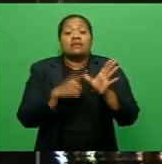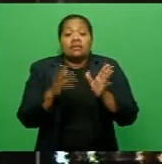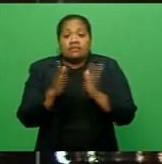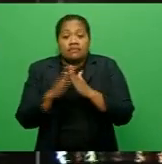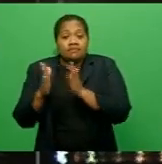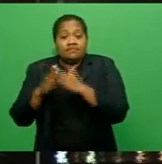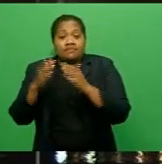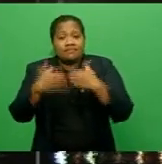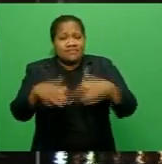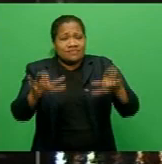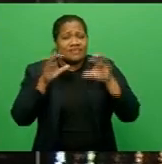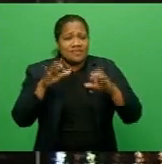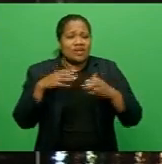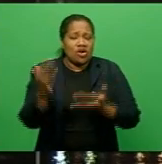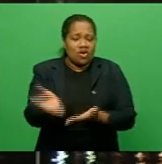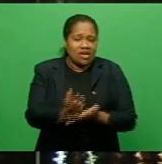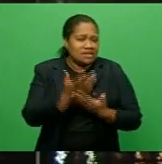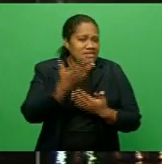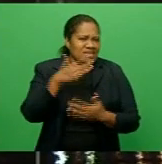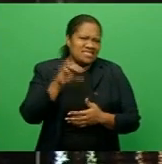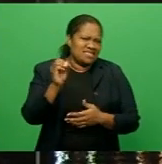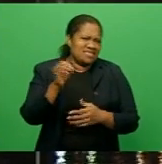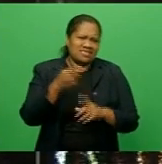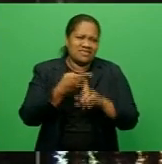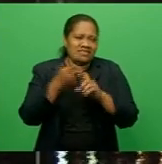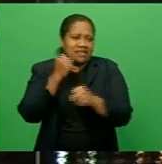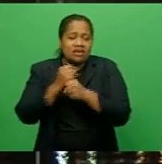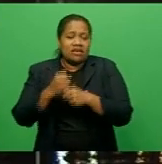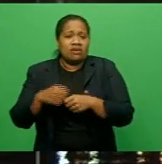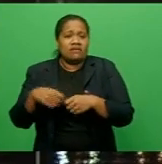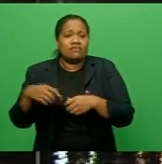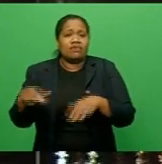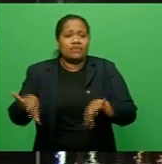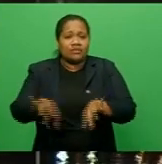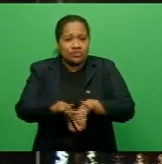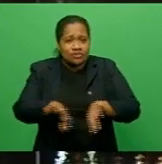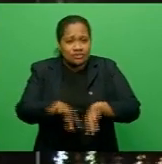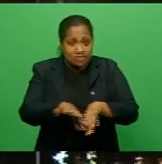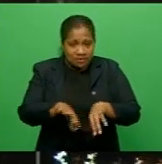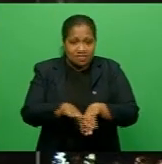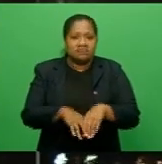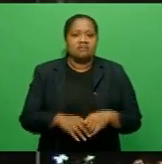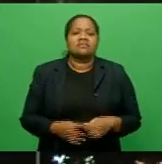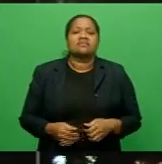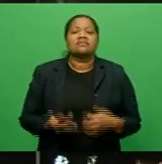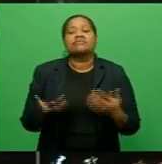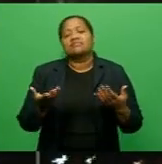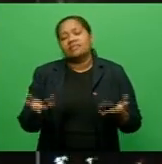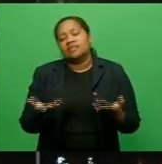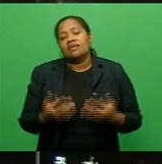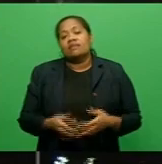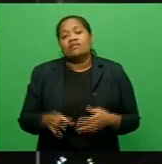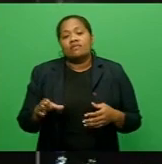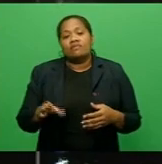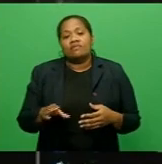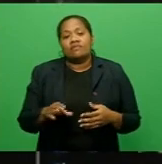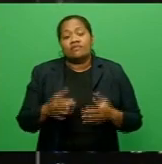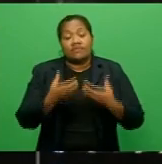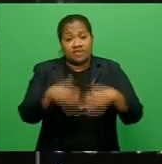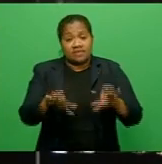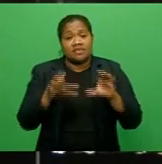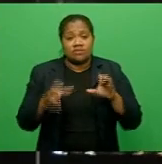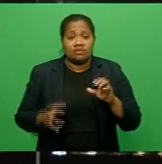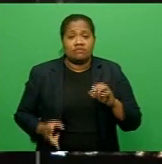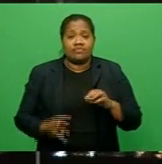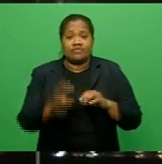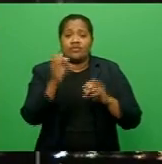about 90 kilograms of rubbish from the Elevuka Creek. This follows the installation of the revolution litter boom. The council launched